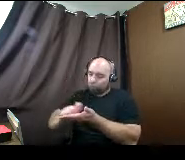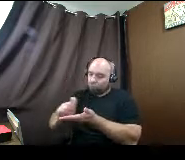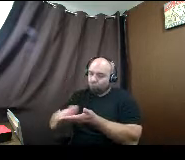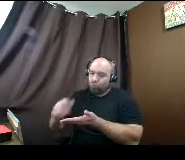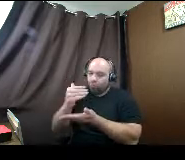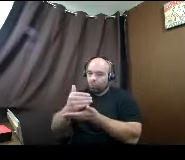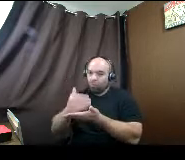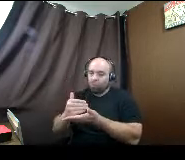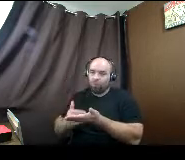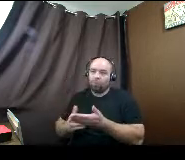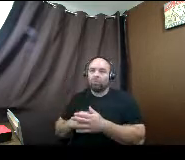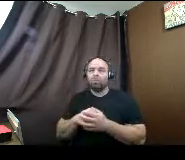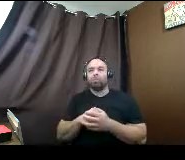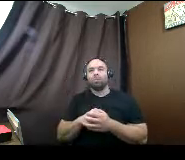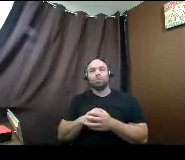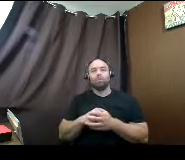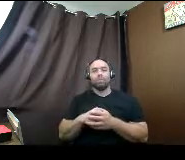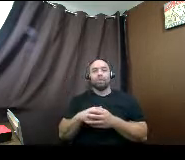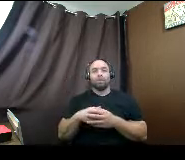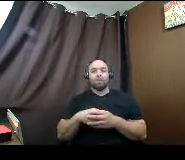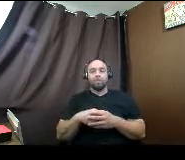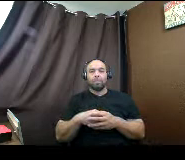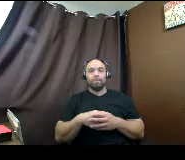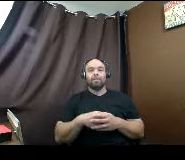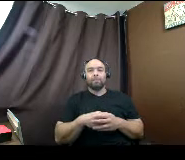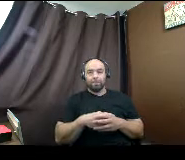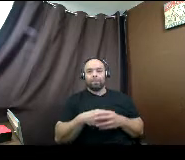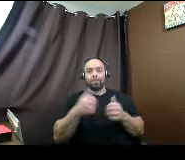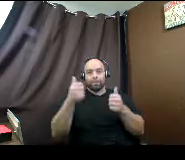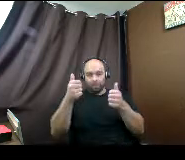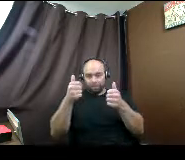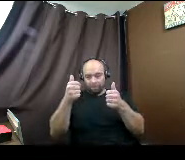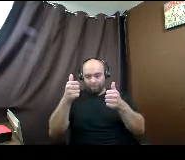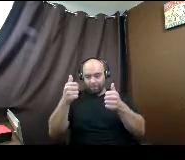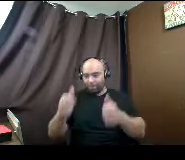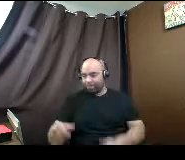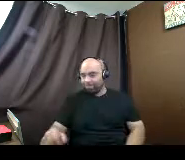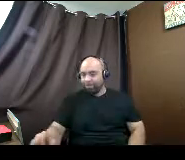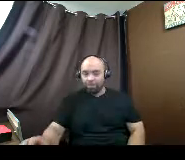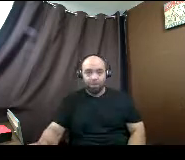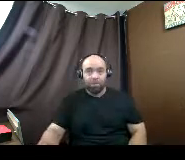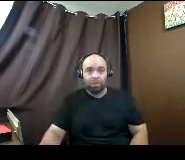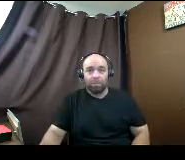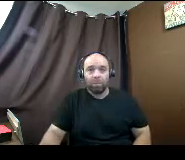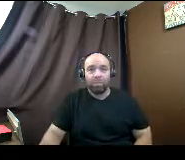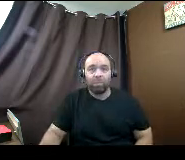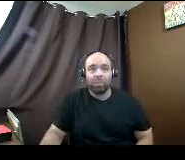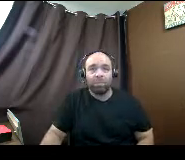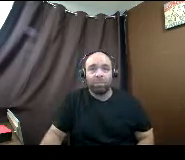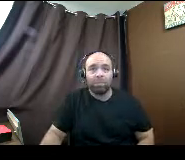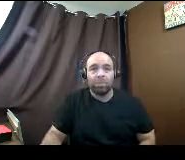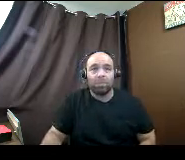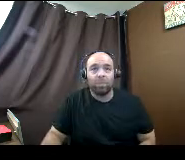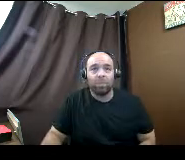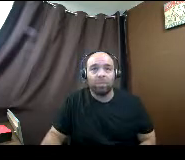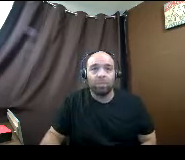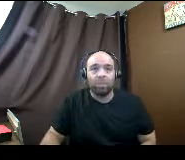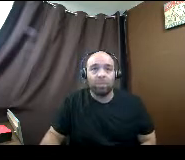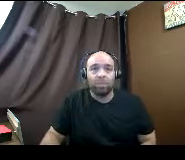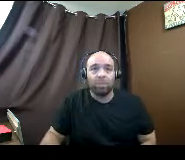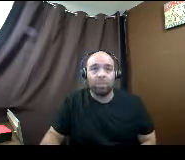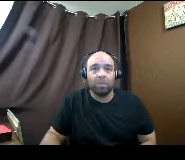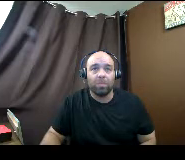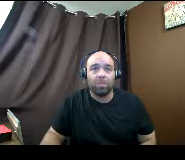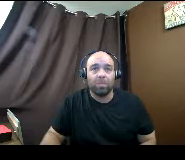Is there a hard copy of the FAFSA available? Yes. So the paper FAFSA is available right